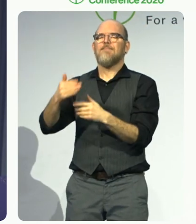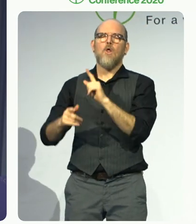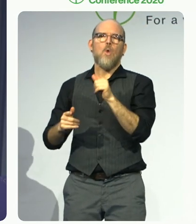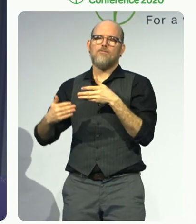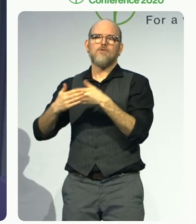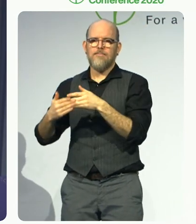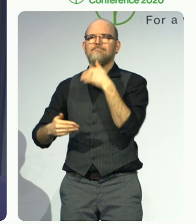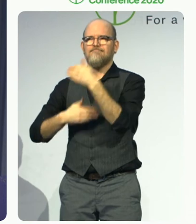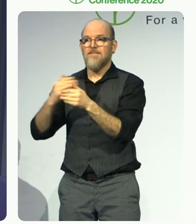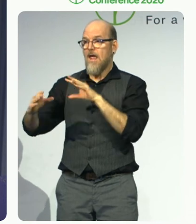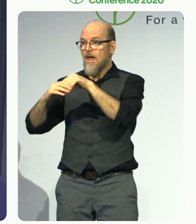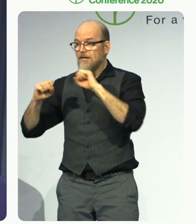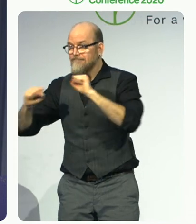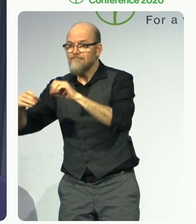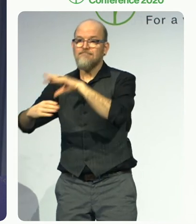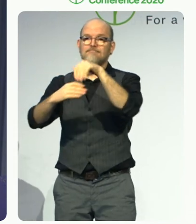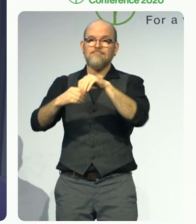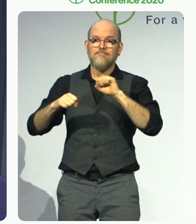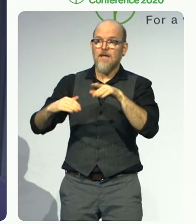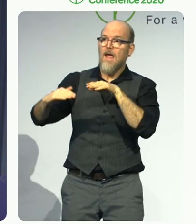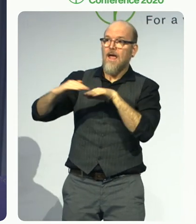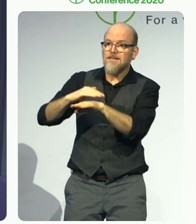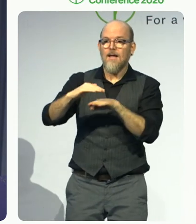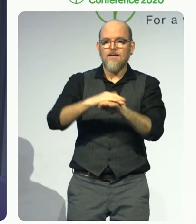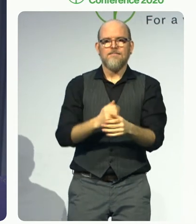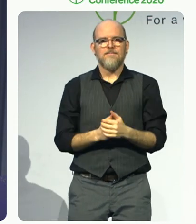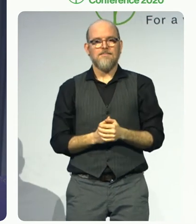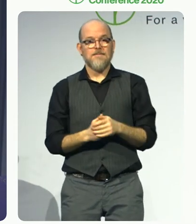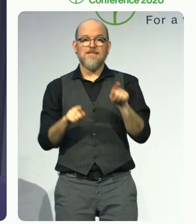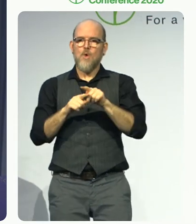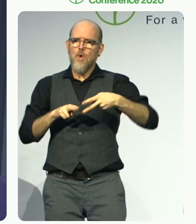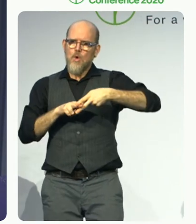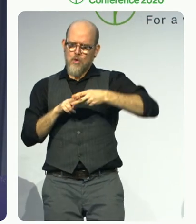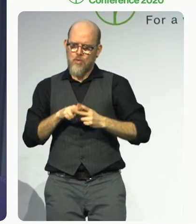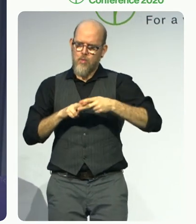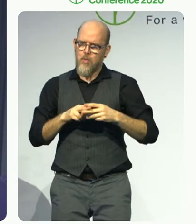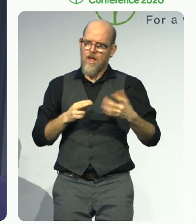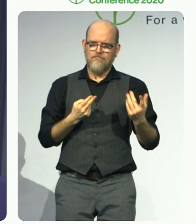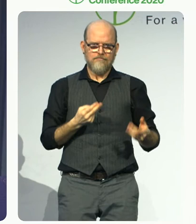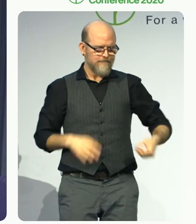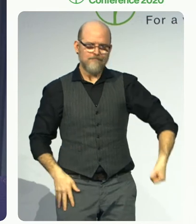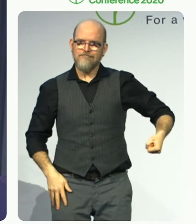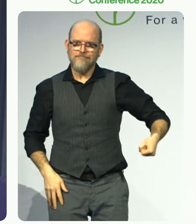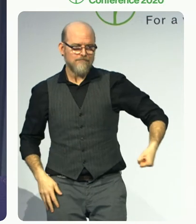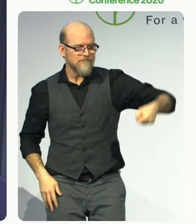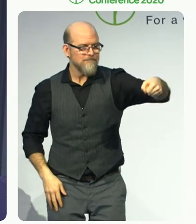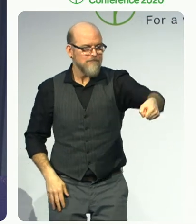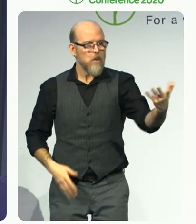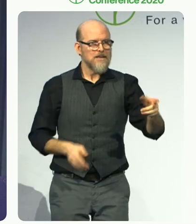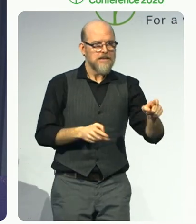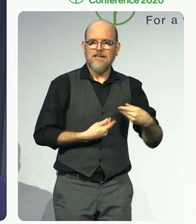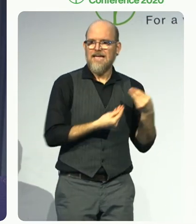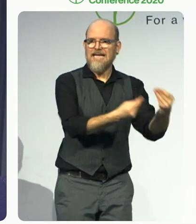infrastructure, further developing the quality of educational services, providing